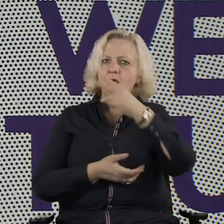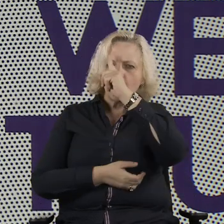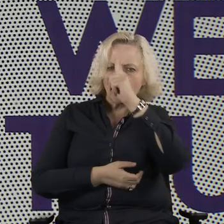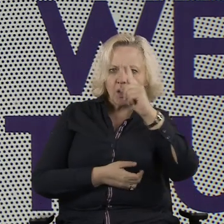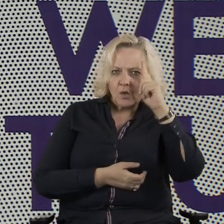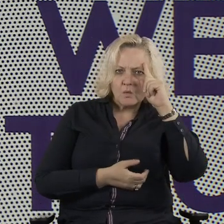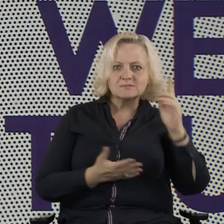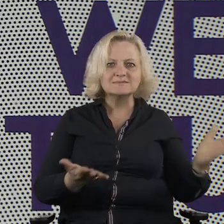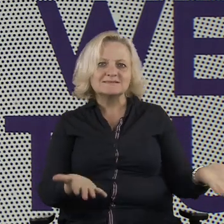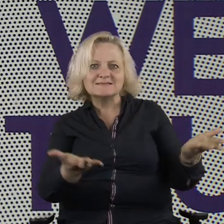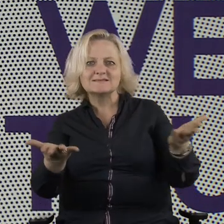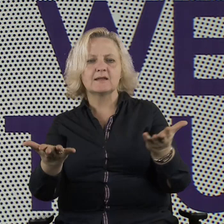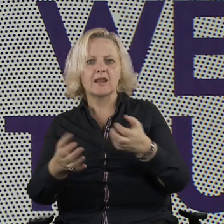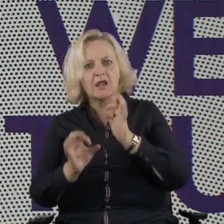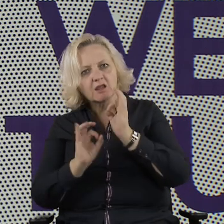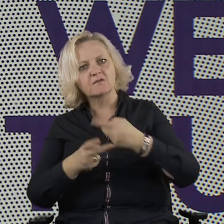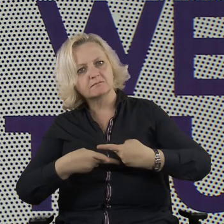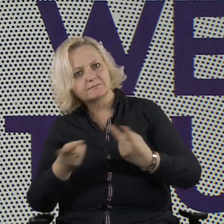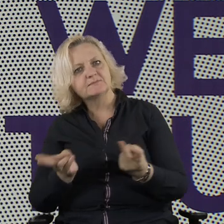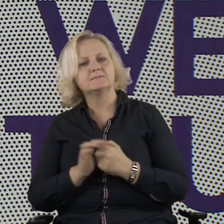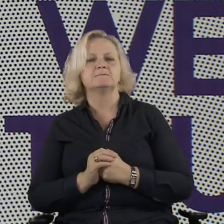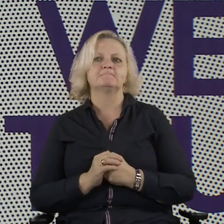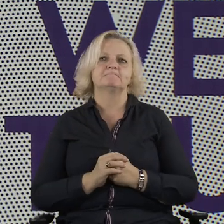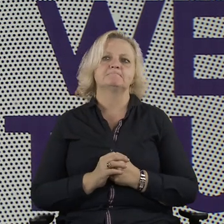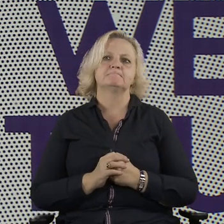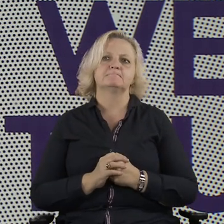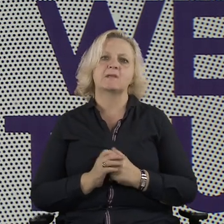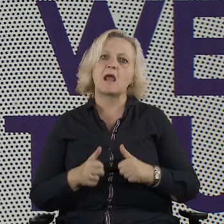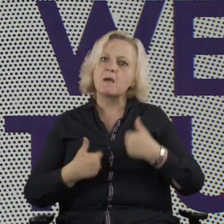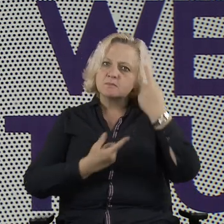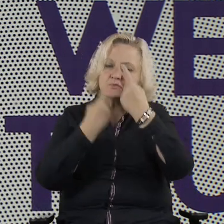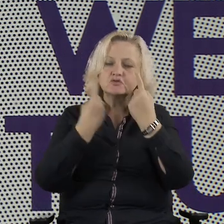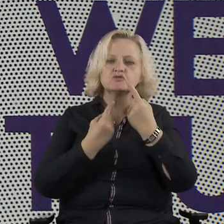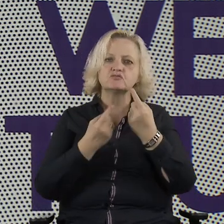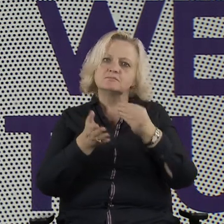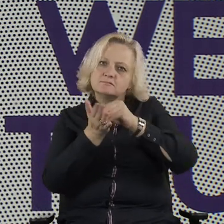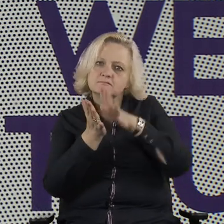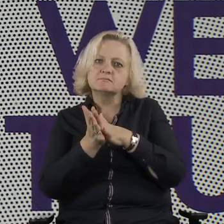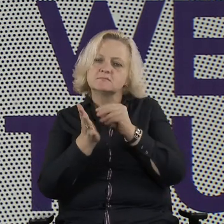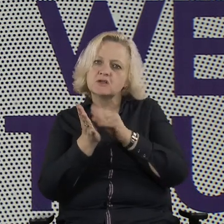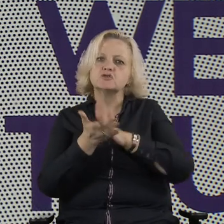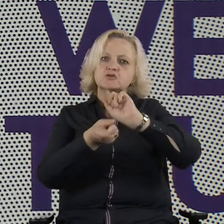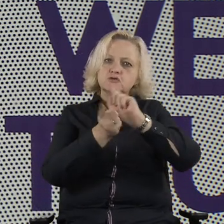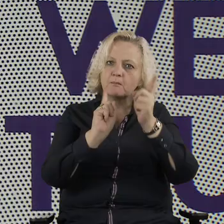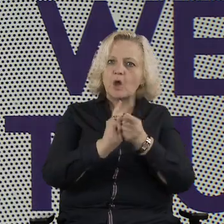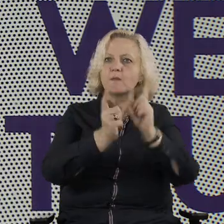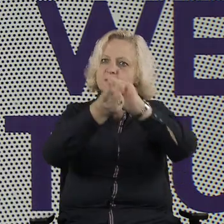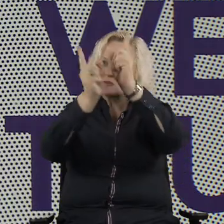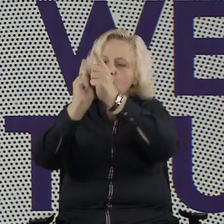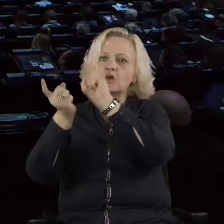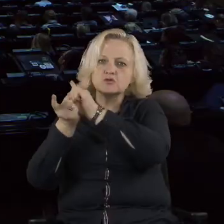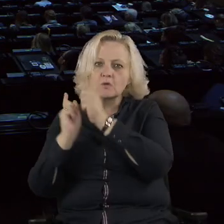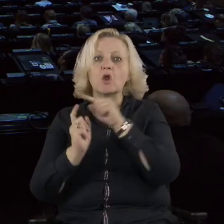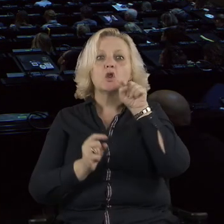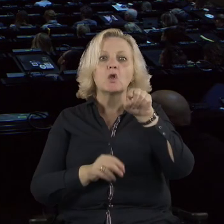think of declaring meetings as something which benefited them. And we provided them with achievable